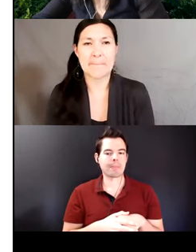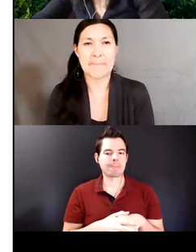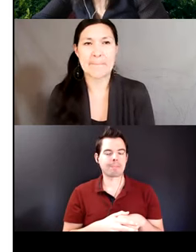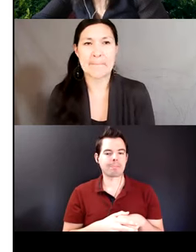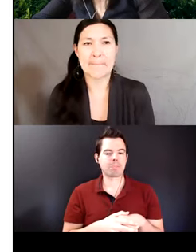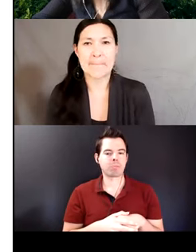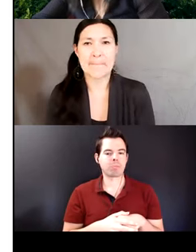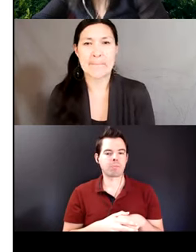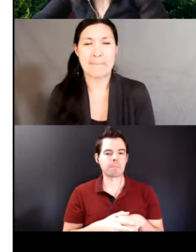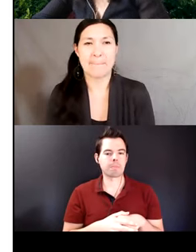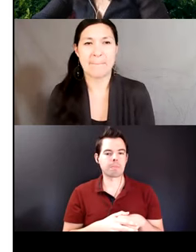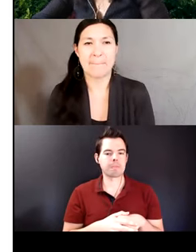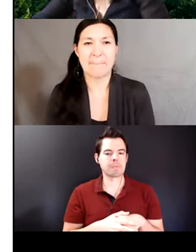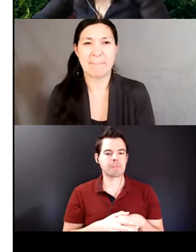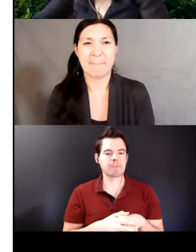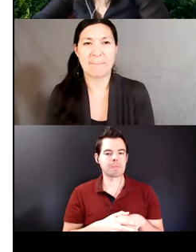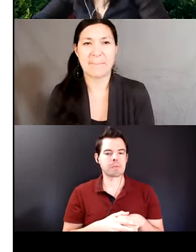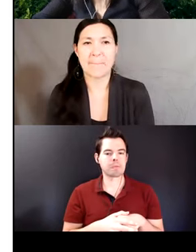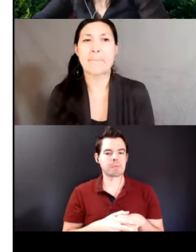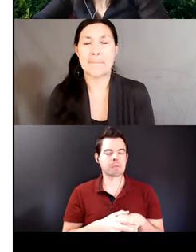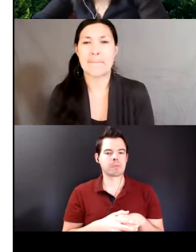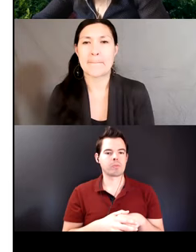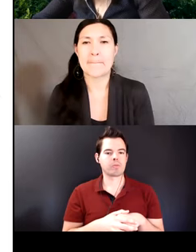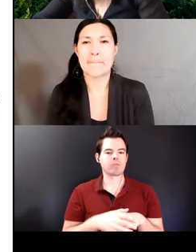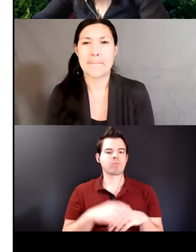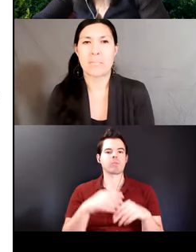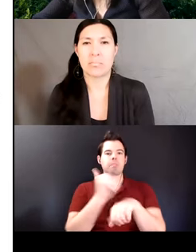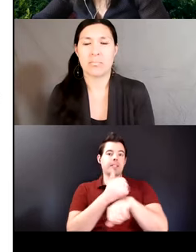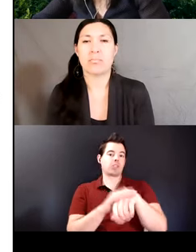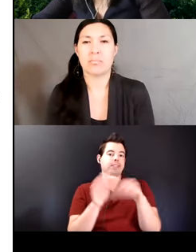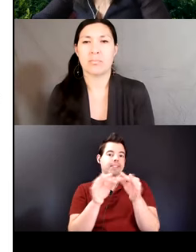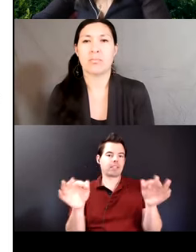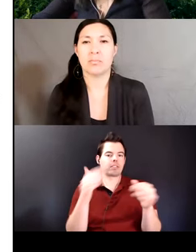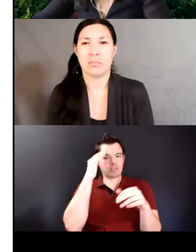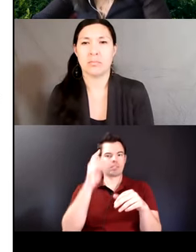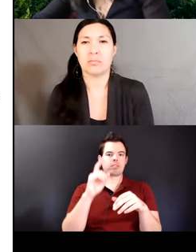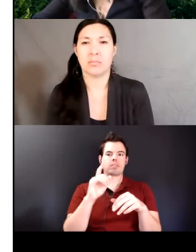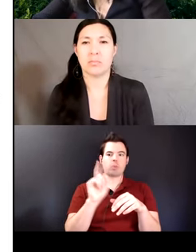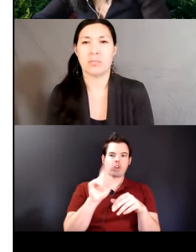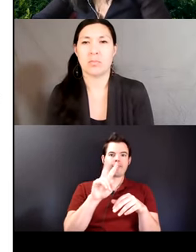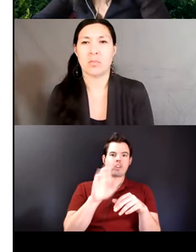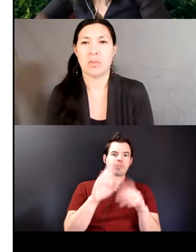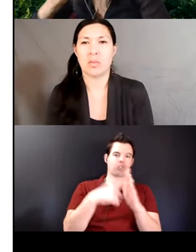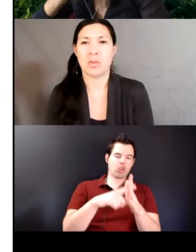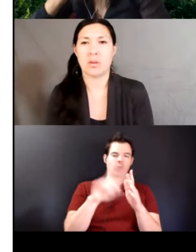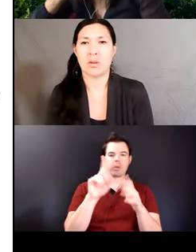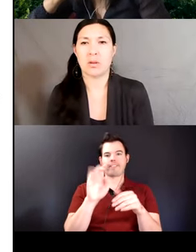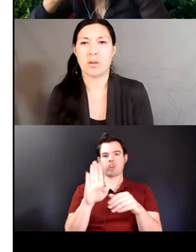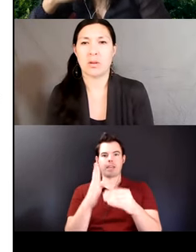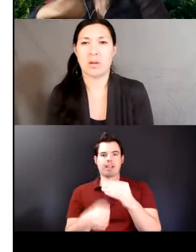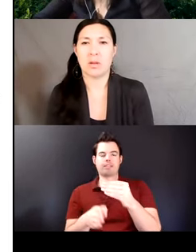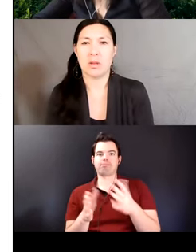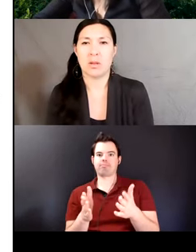start where the verb event starts and where it ends concurrent motion is additionally